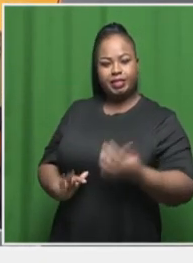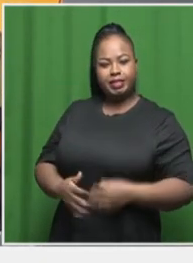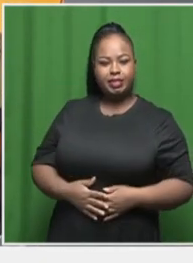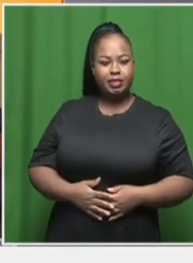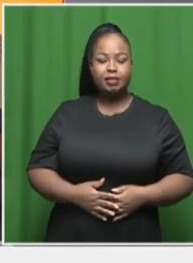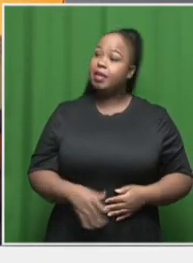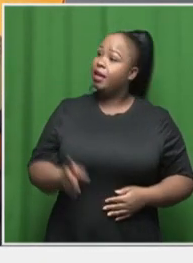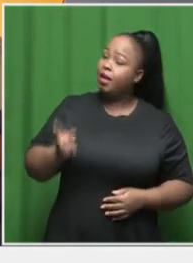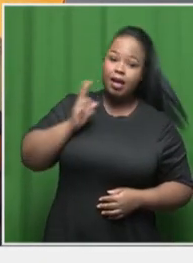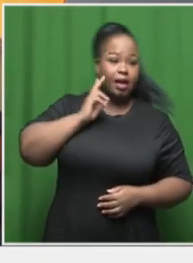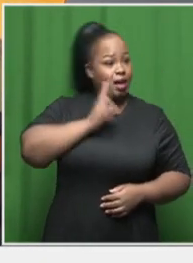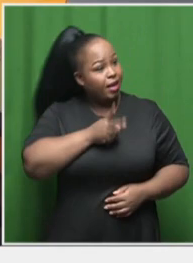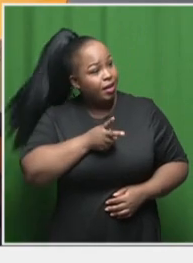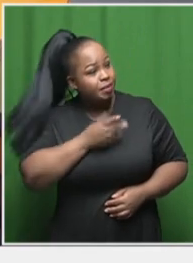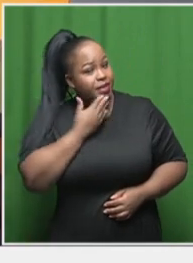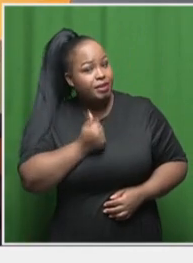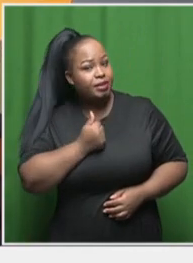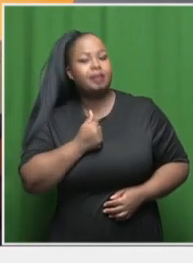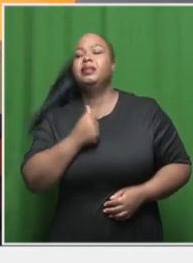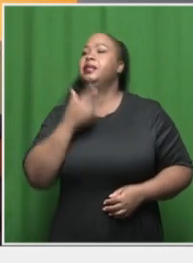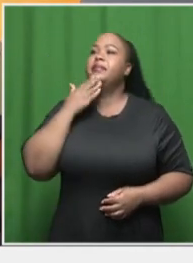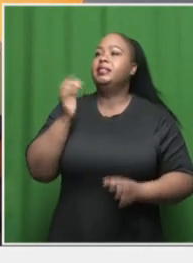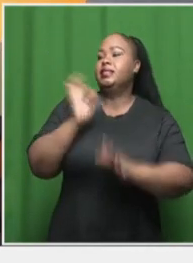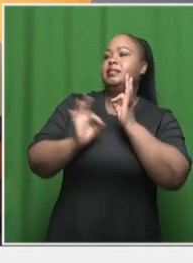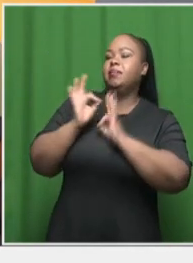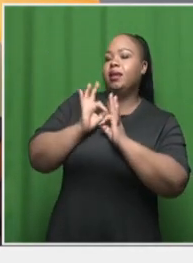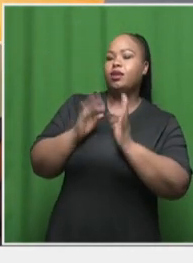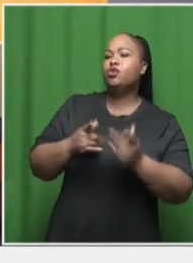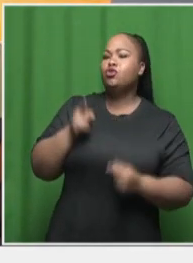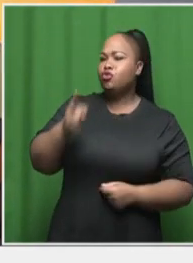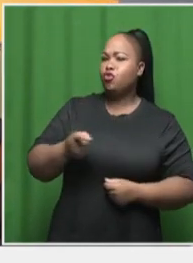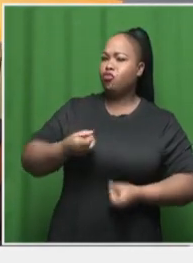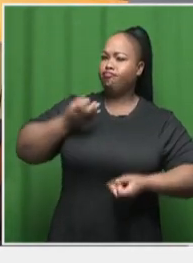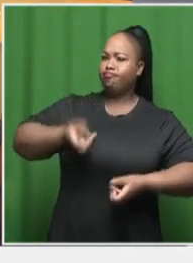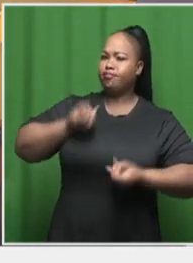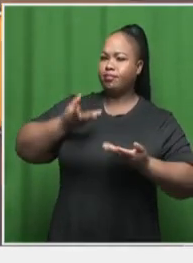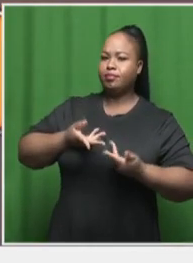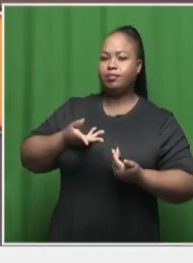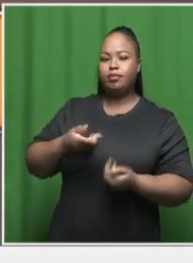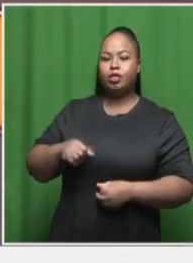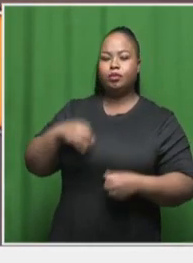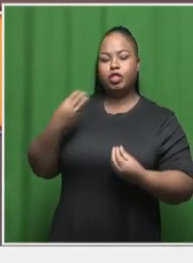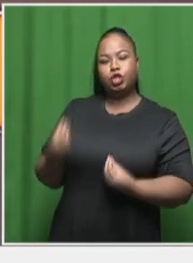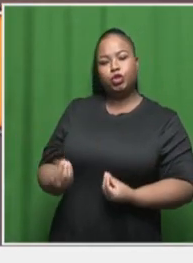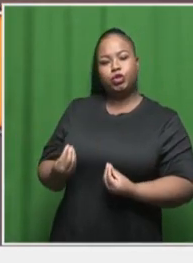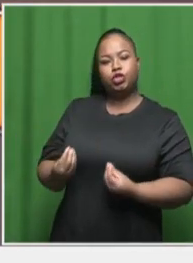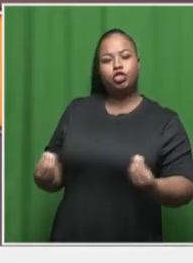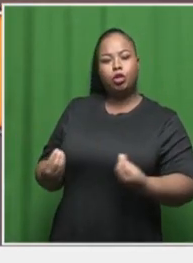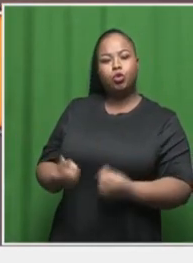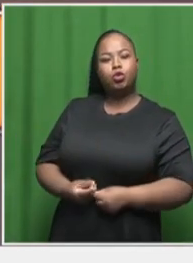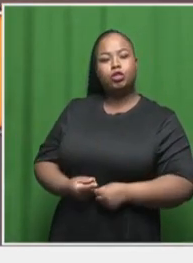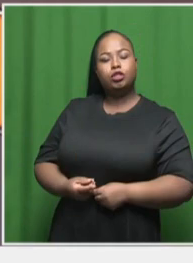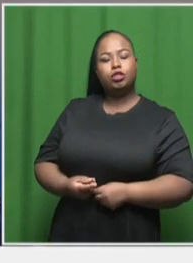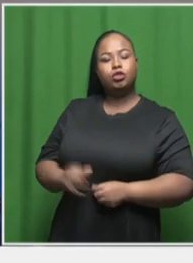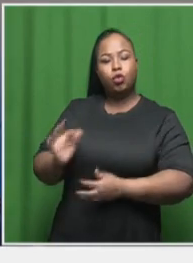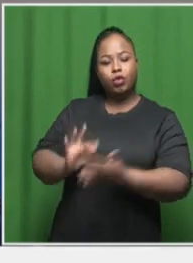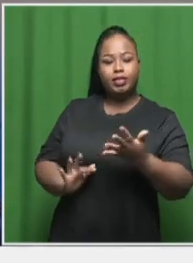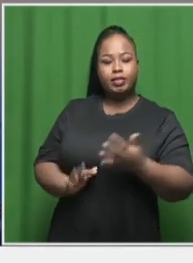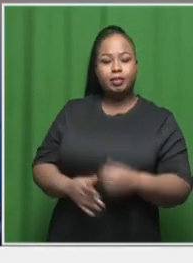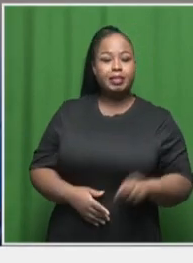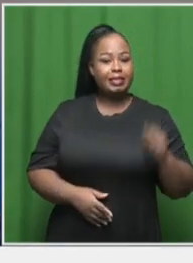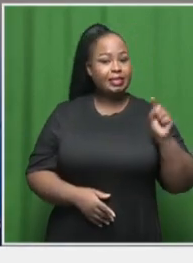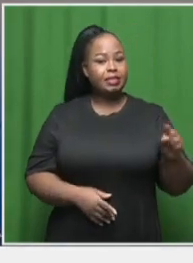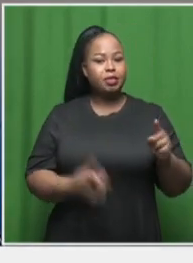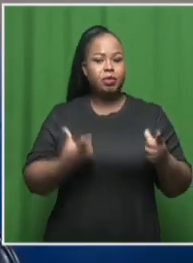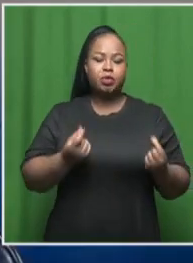Say that again, sorry? Just talk to us about how you decided to retell one of your favourite childhood stories. You mean this, this